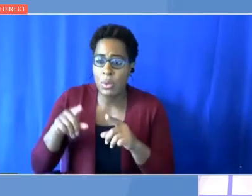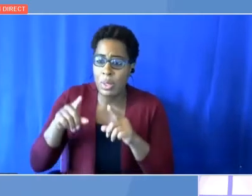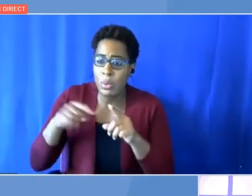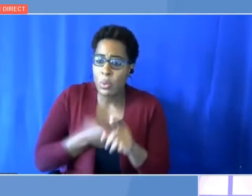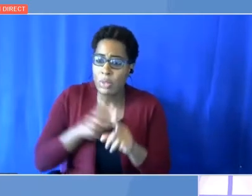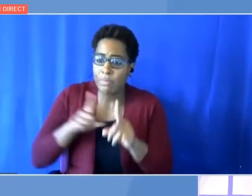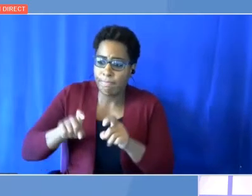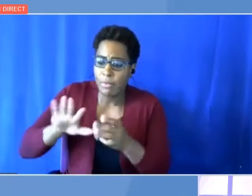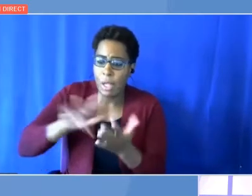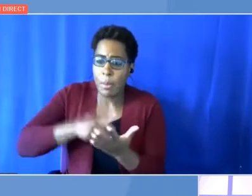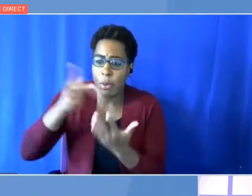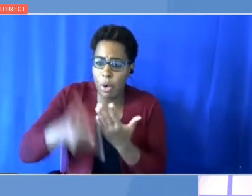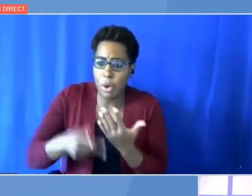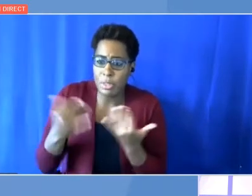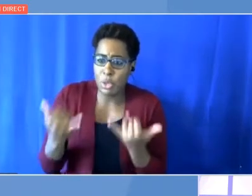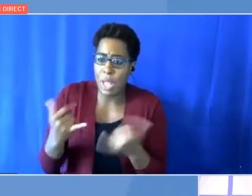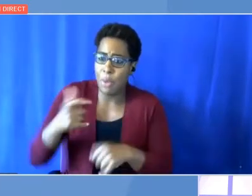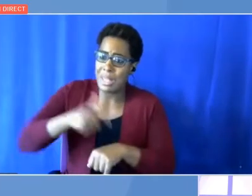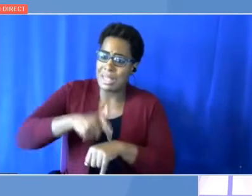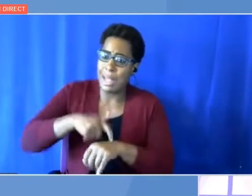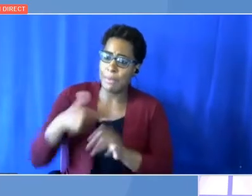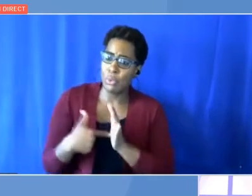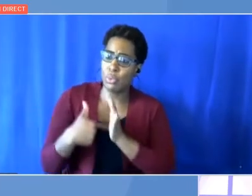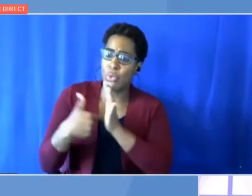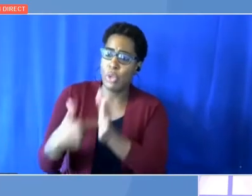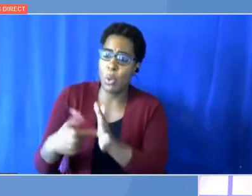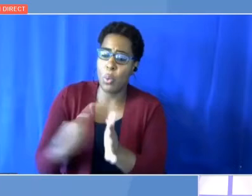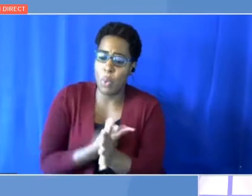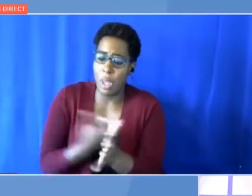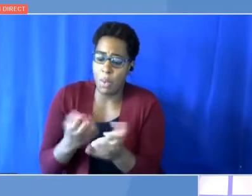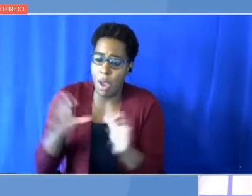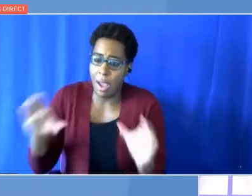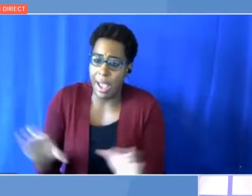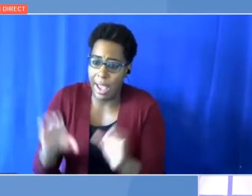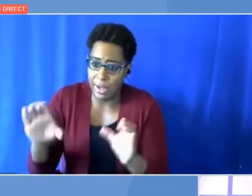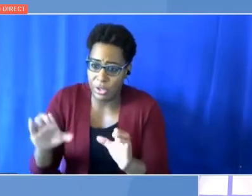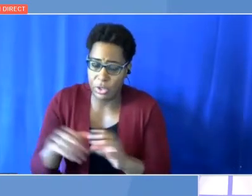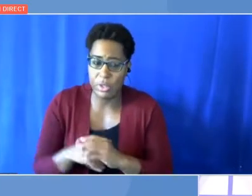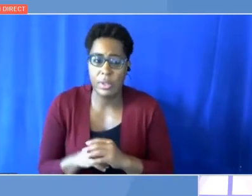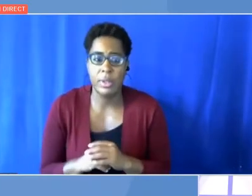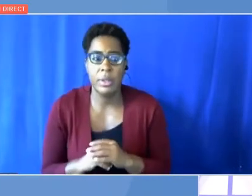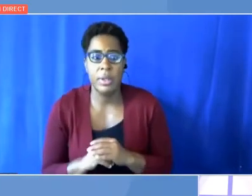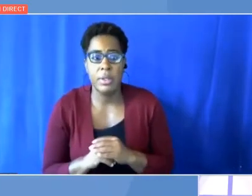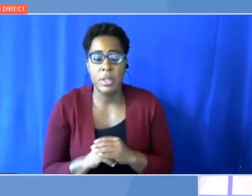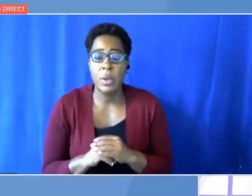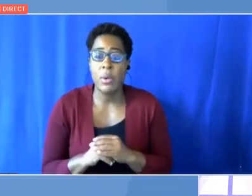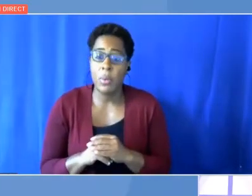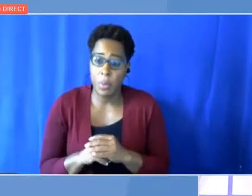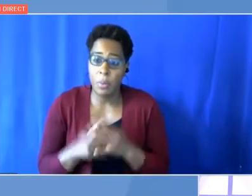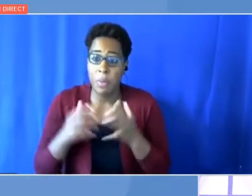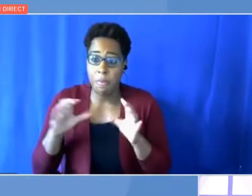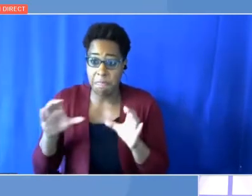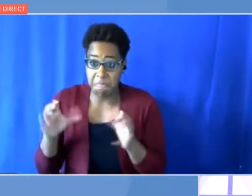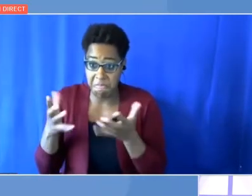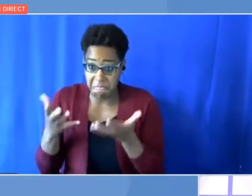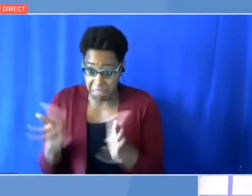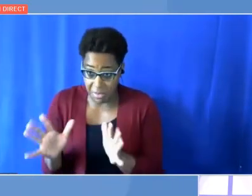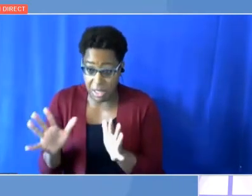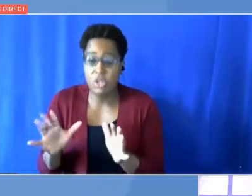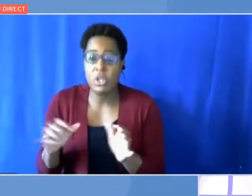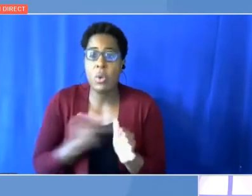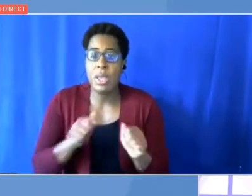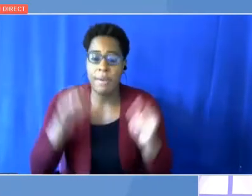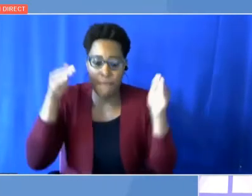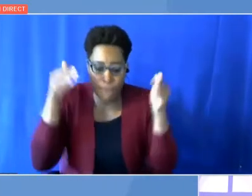say, willingness to go for action. And then, we can move to the COP28, where we can open to Estesia,